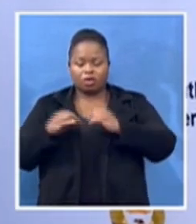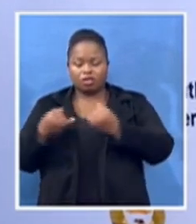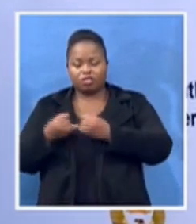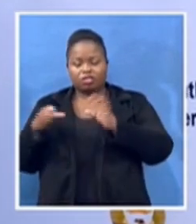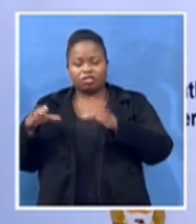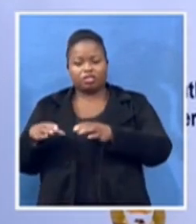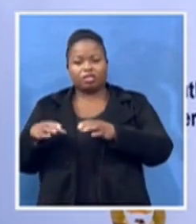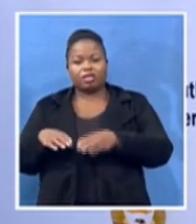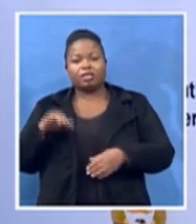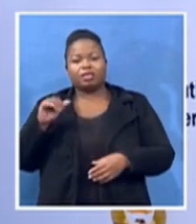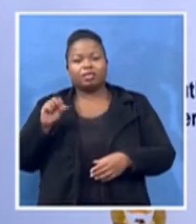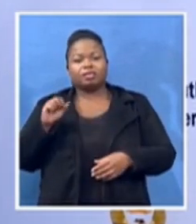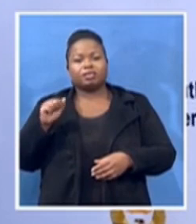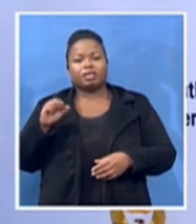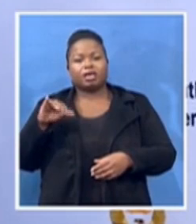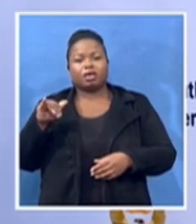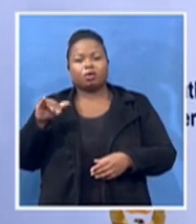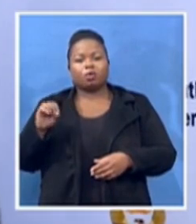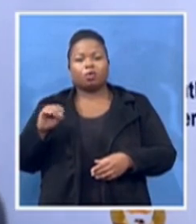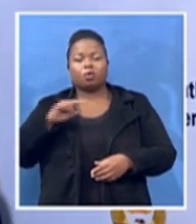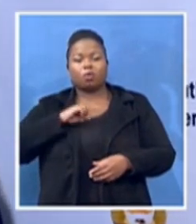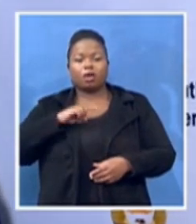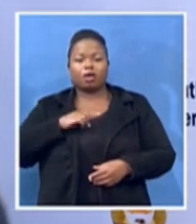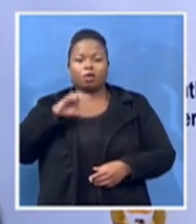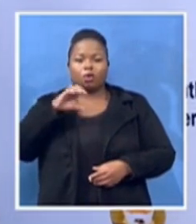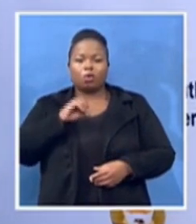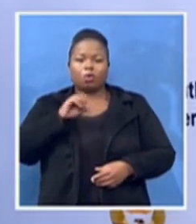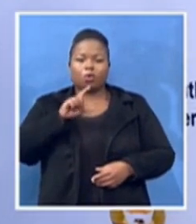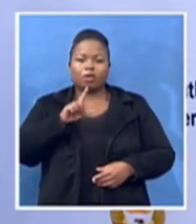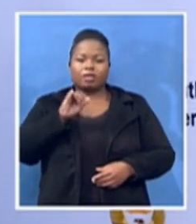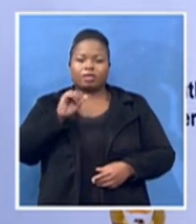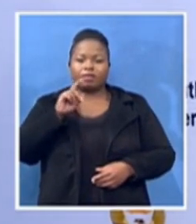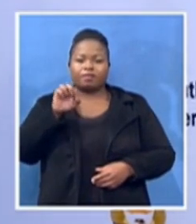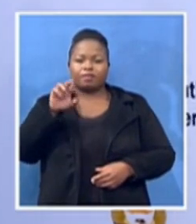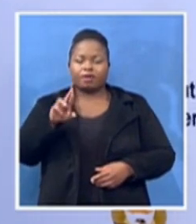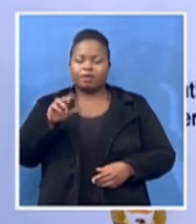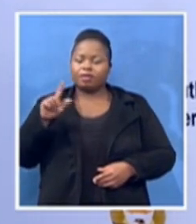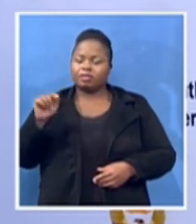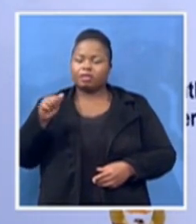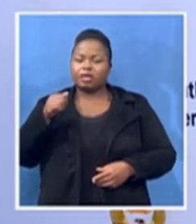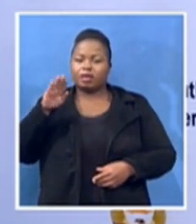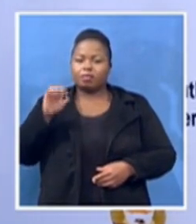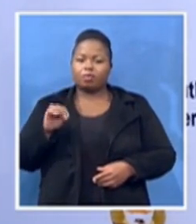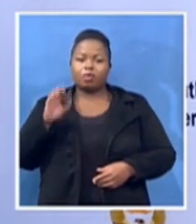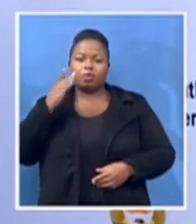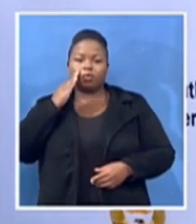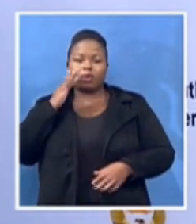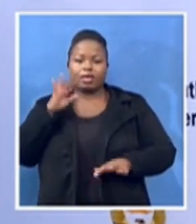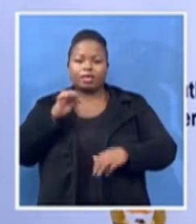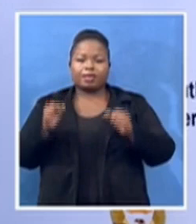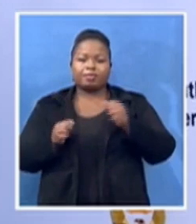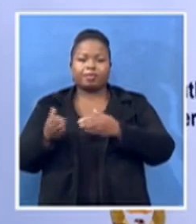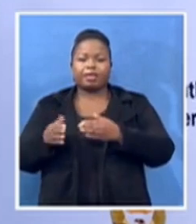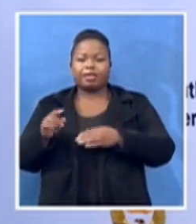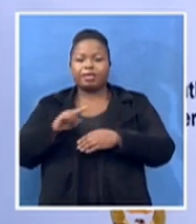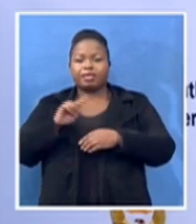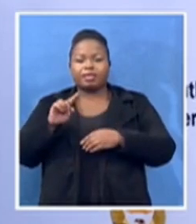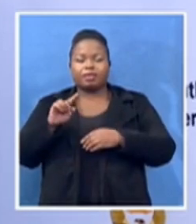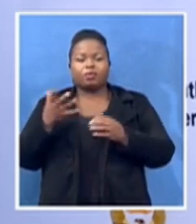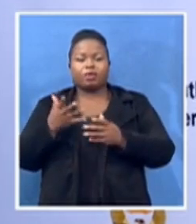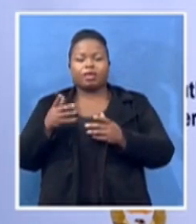closed the conference of the african national congress in kabo in zambia in 1985